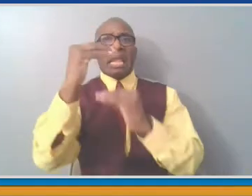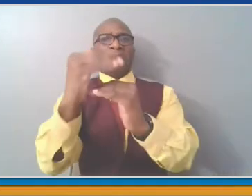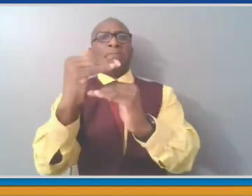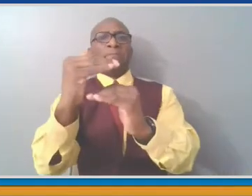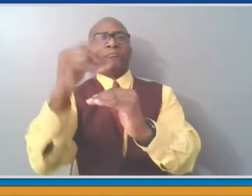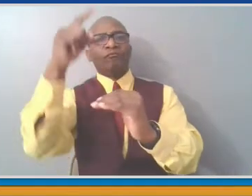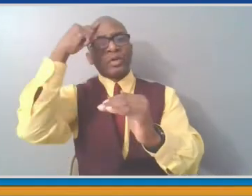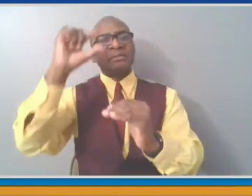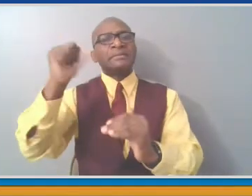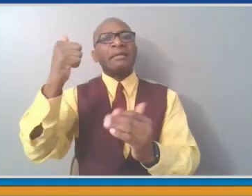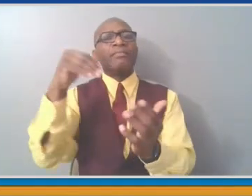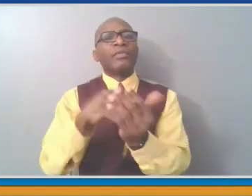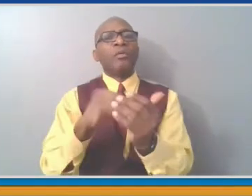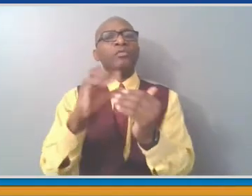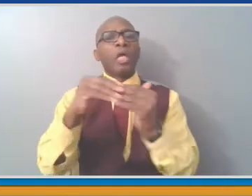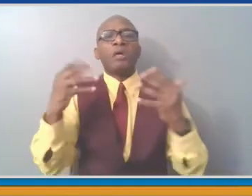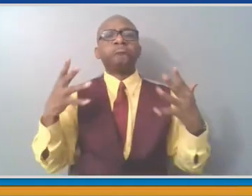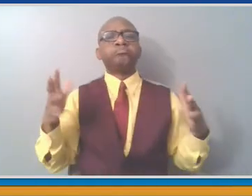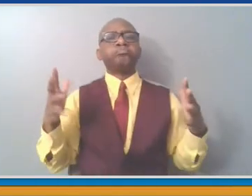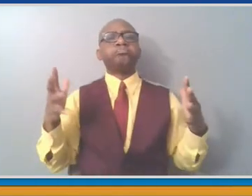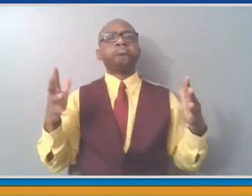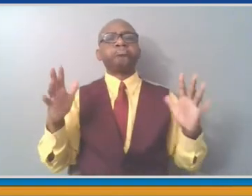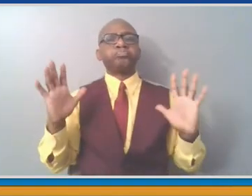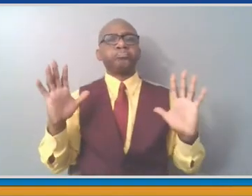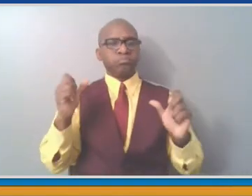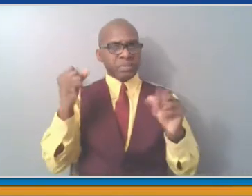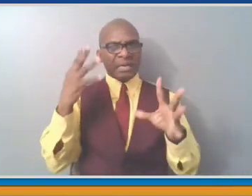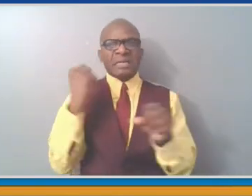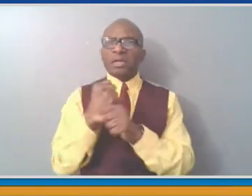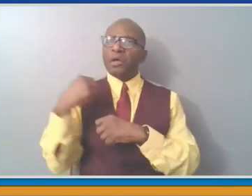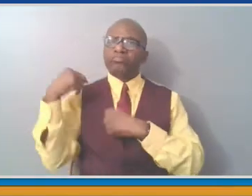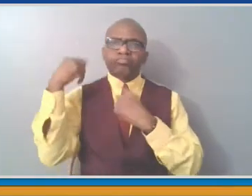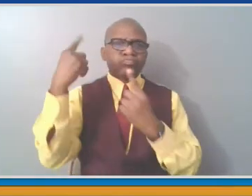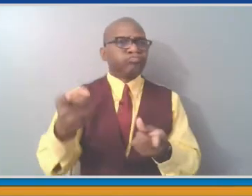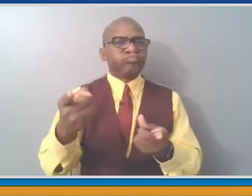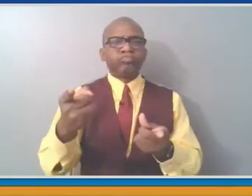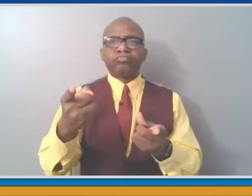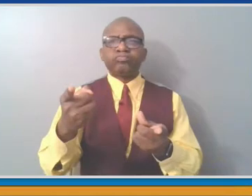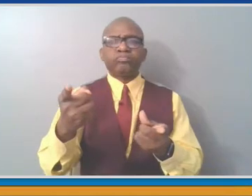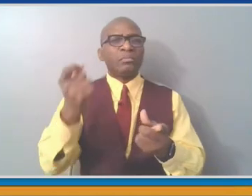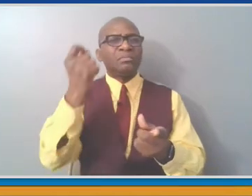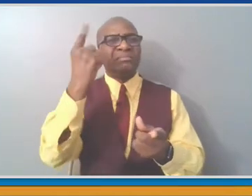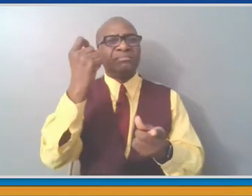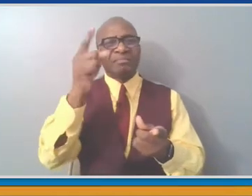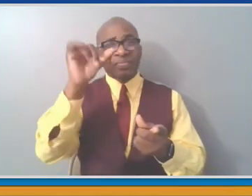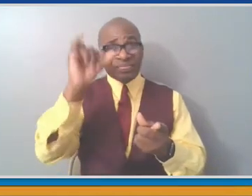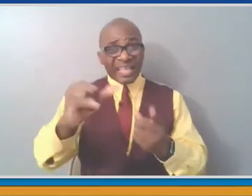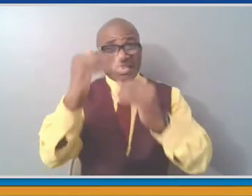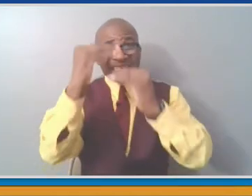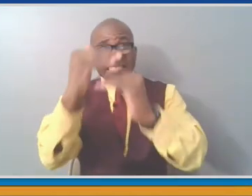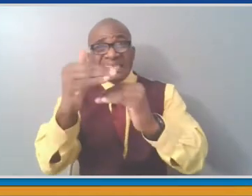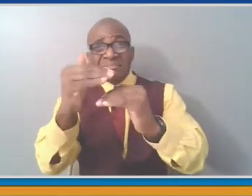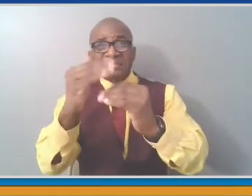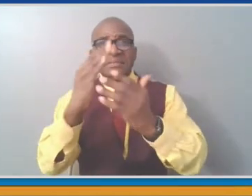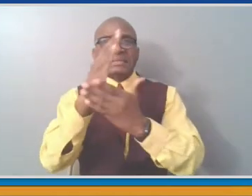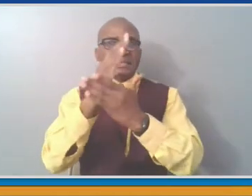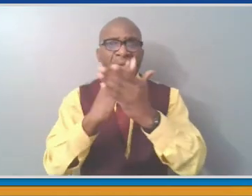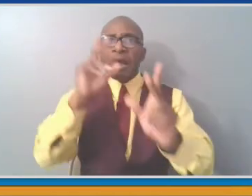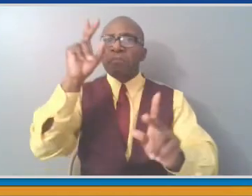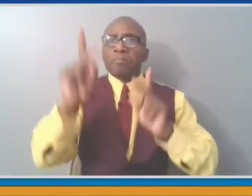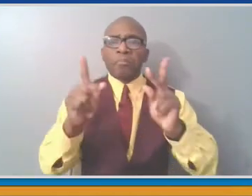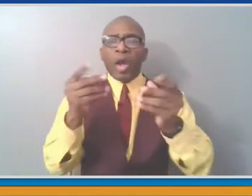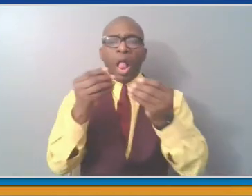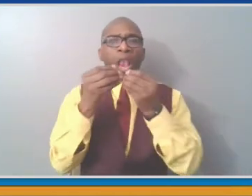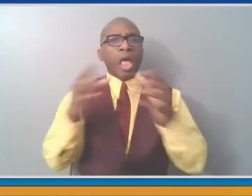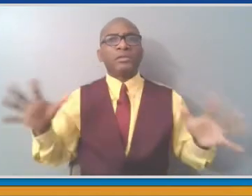many people found themselves impacted dramatically. That was the single largest tax increase for an individual